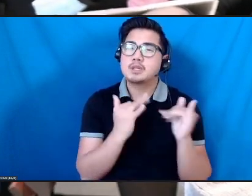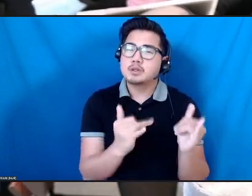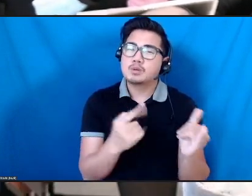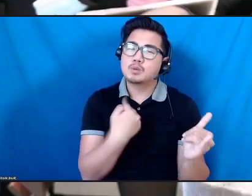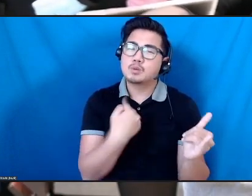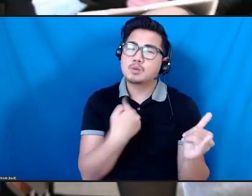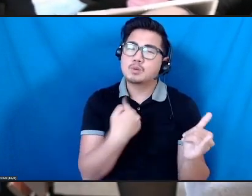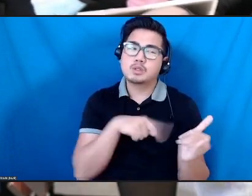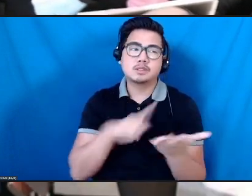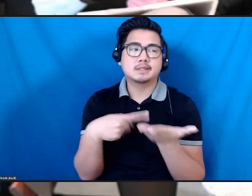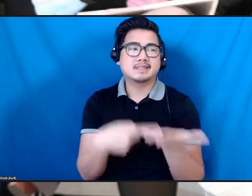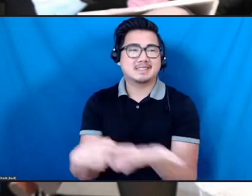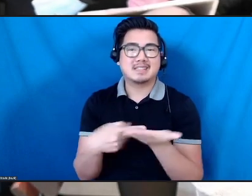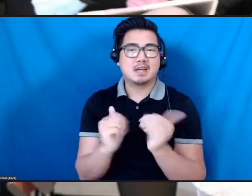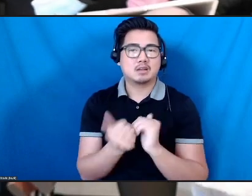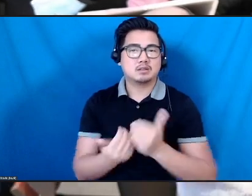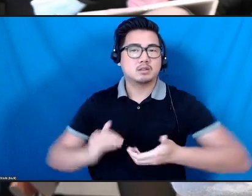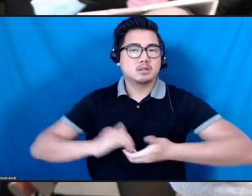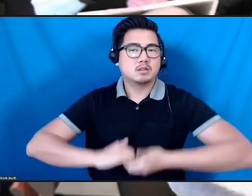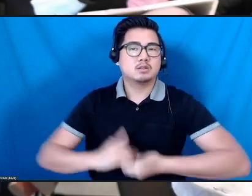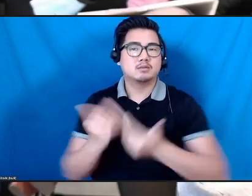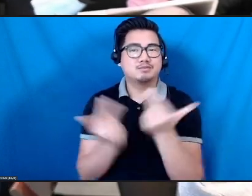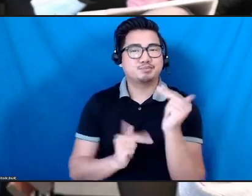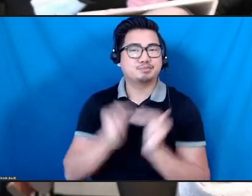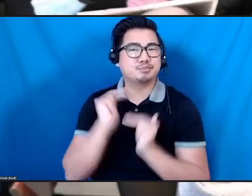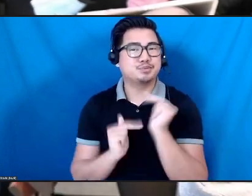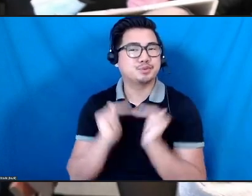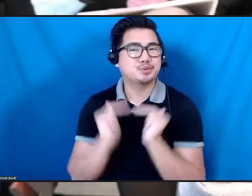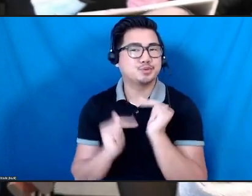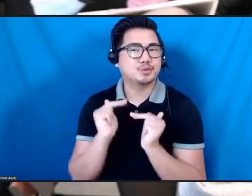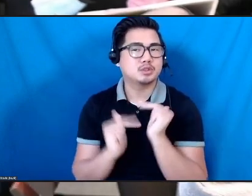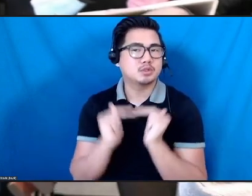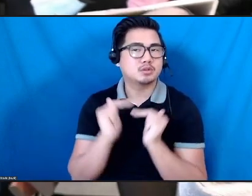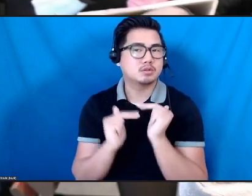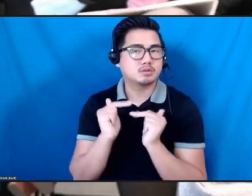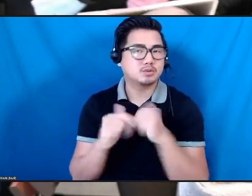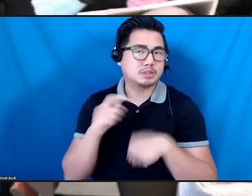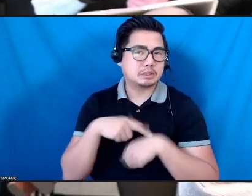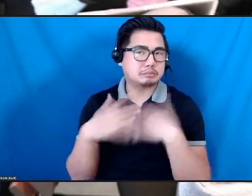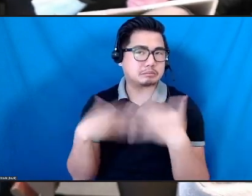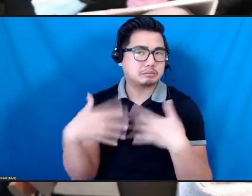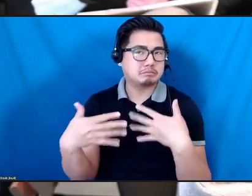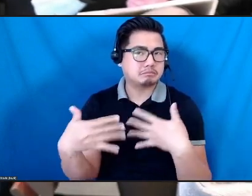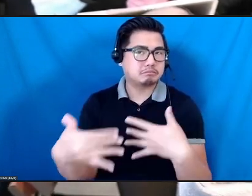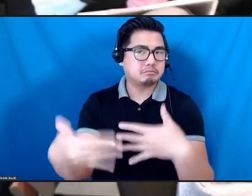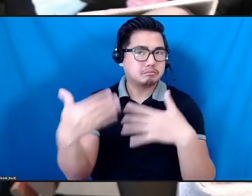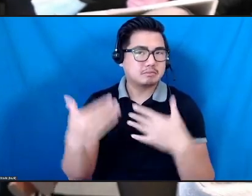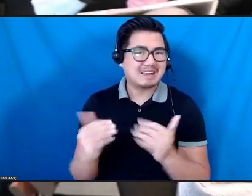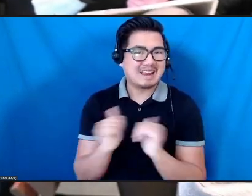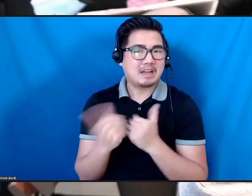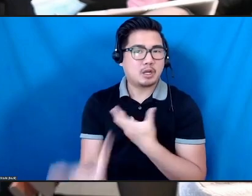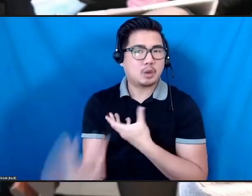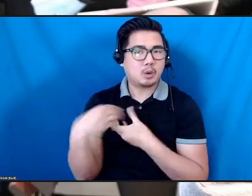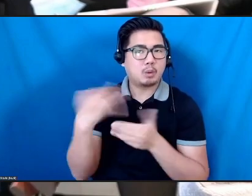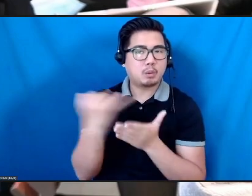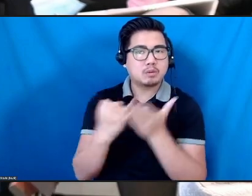time, building relationships with artists, and including artists in the fabric of institutions,